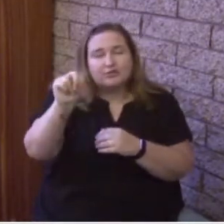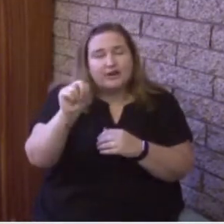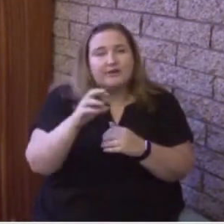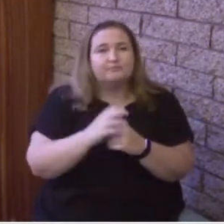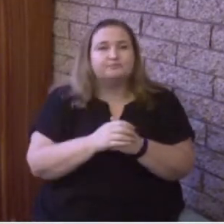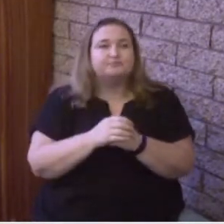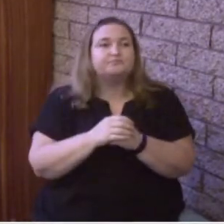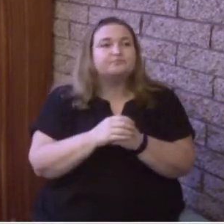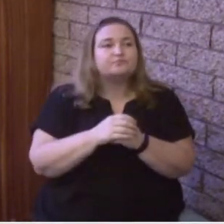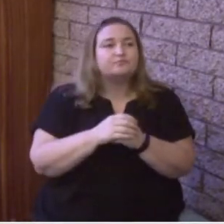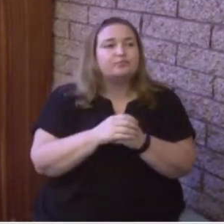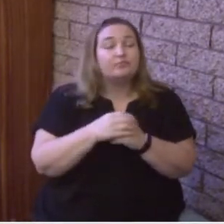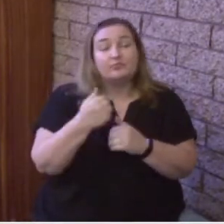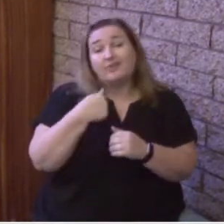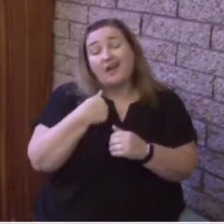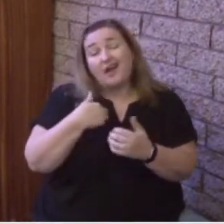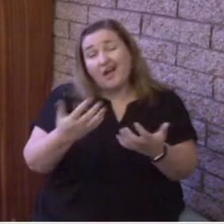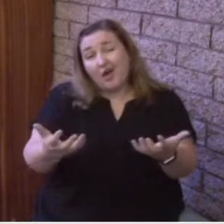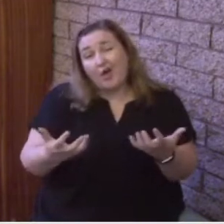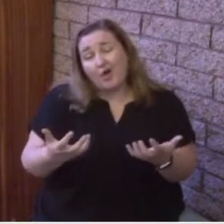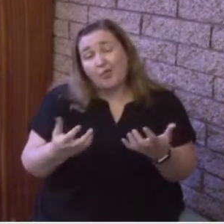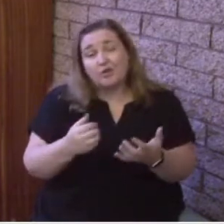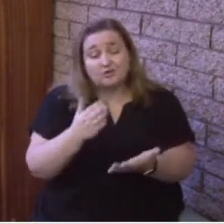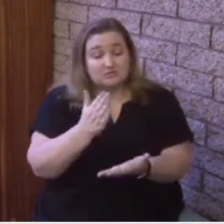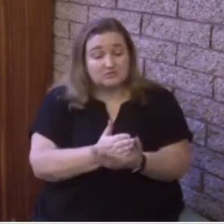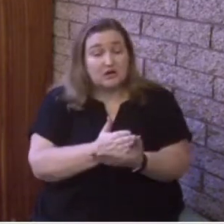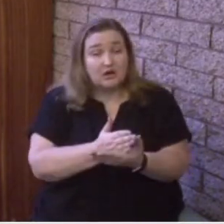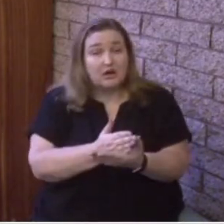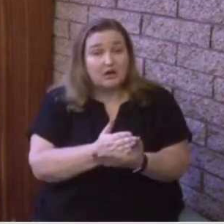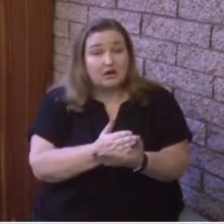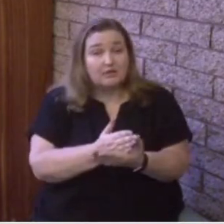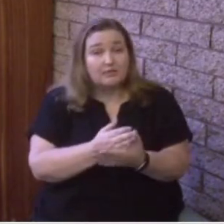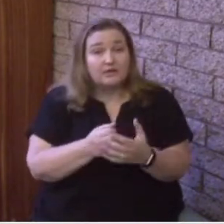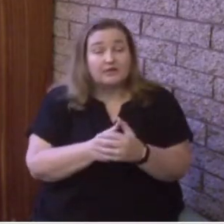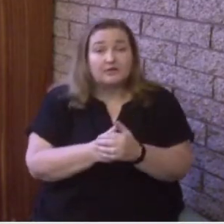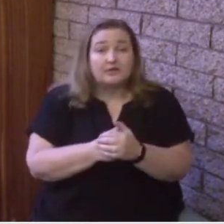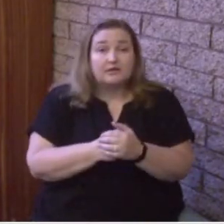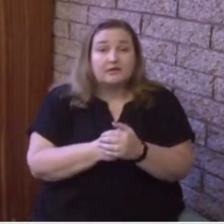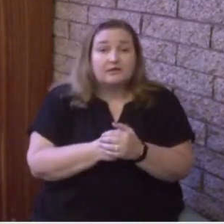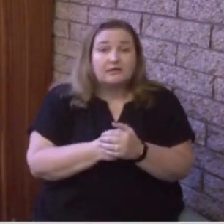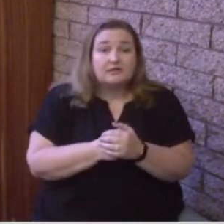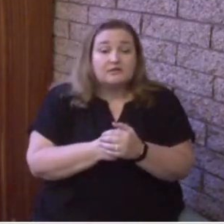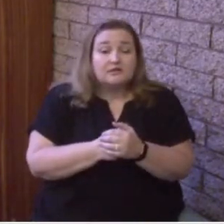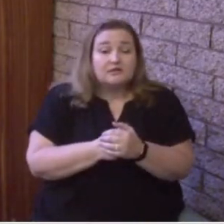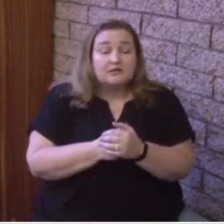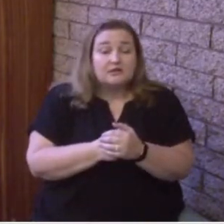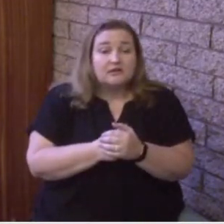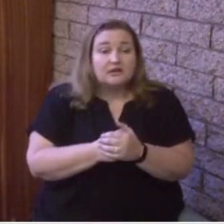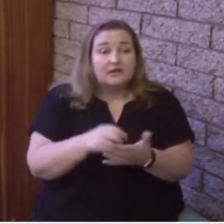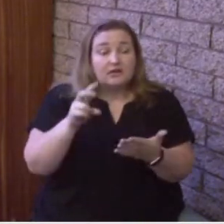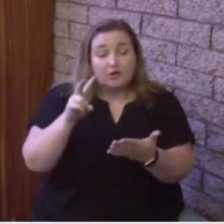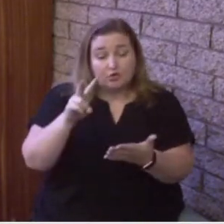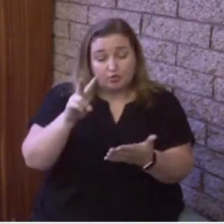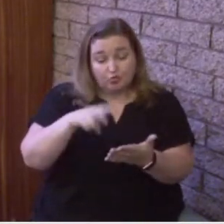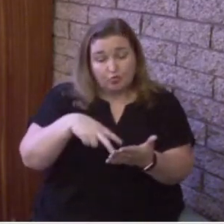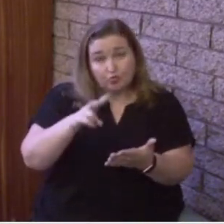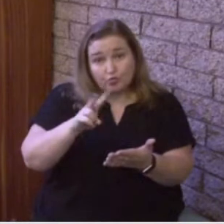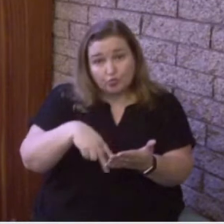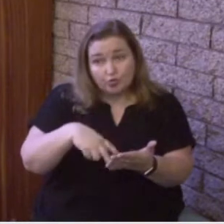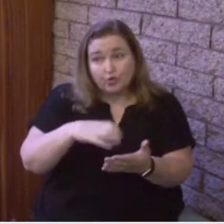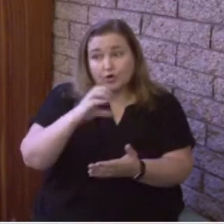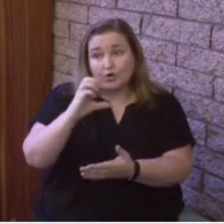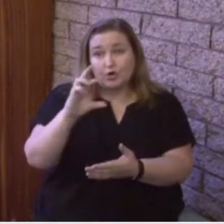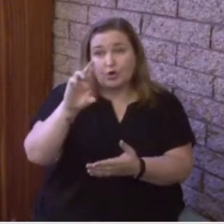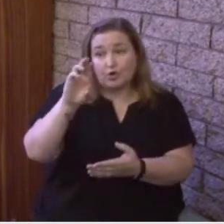Apostles' Creed. And I want to stop before we go any further. And I'm going to bring it up in my infant,